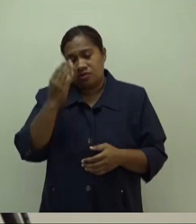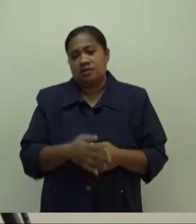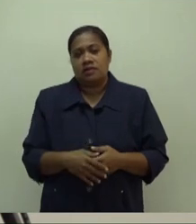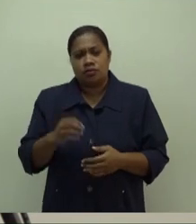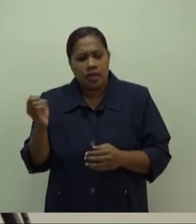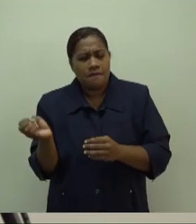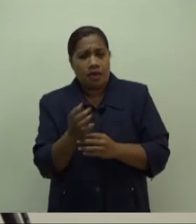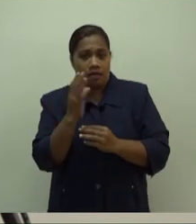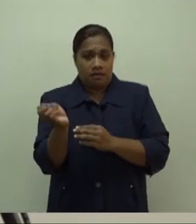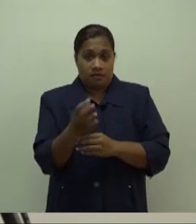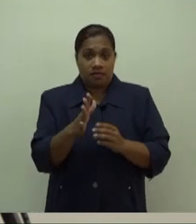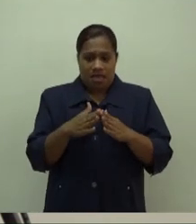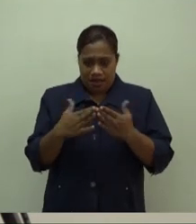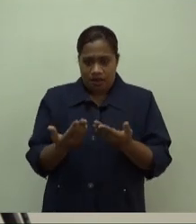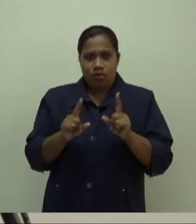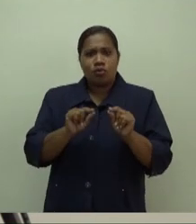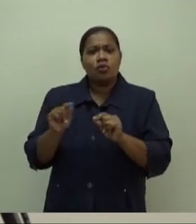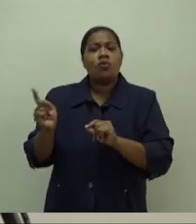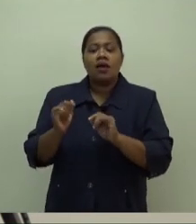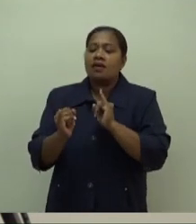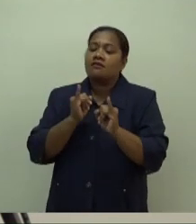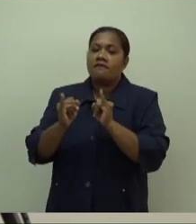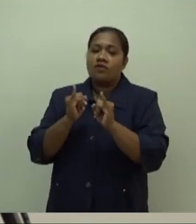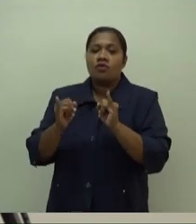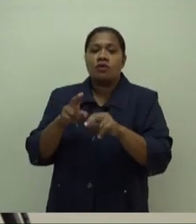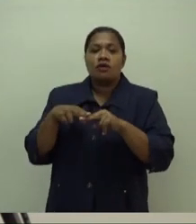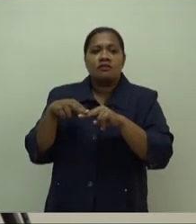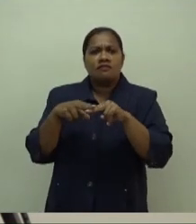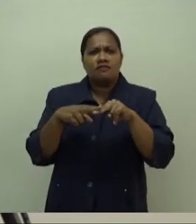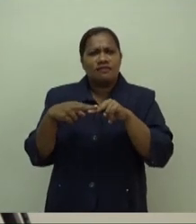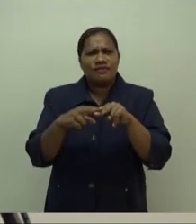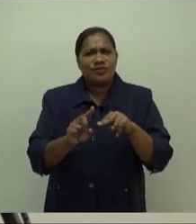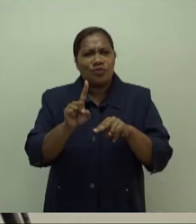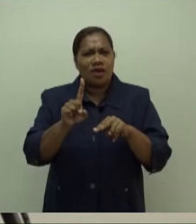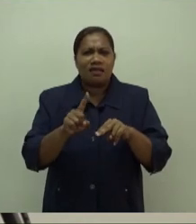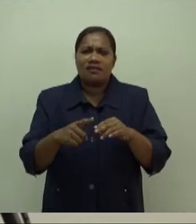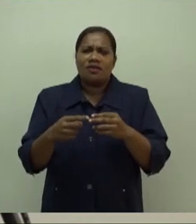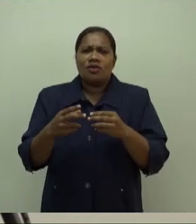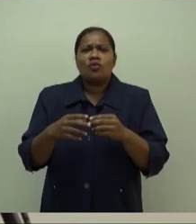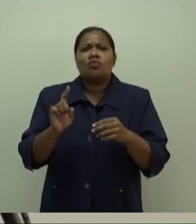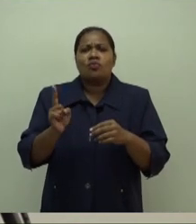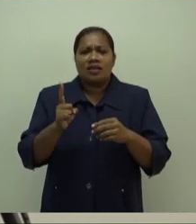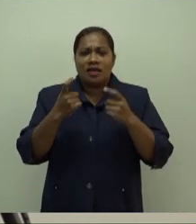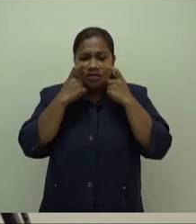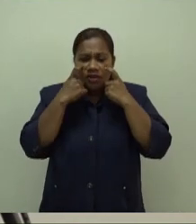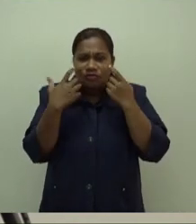And they're also conducting interviews on Fiji 1 and Fiji 2 breakfast shows together with the NCD workshops.